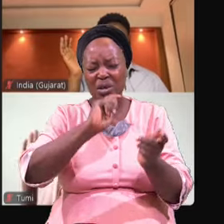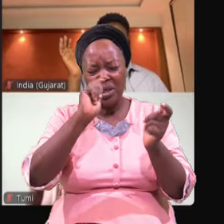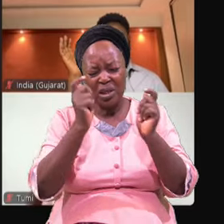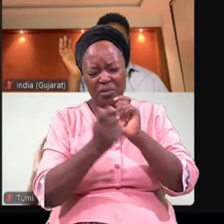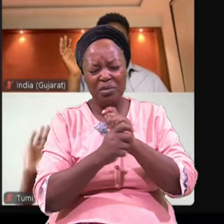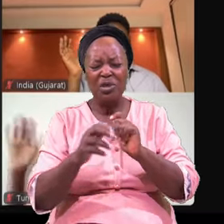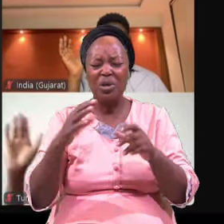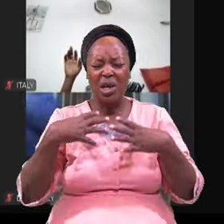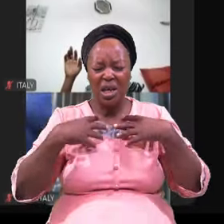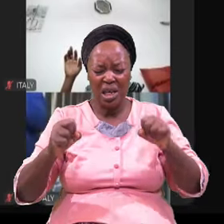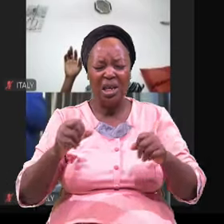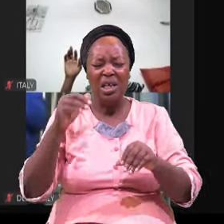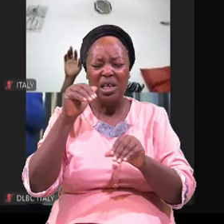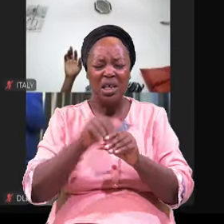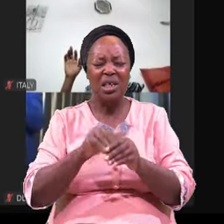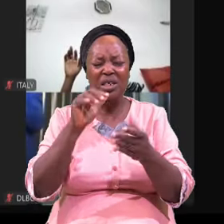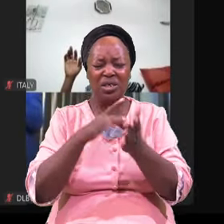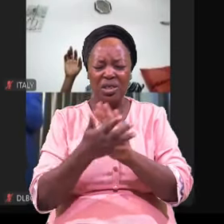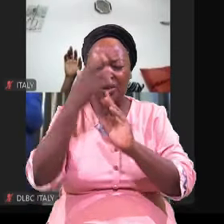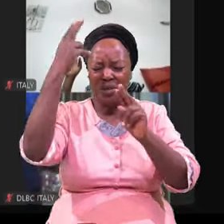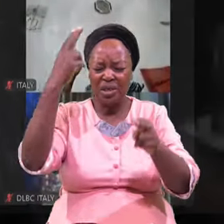Healing In Jesus Name